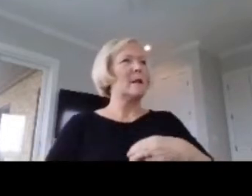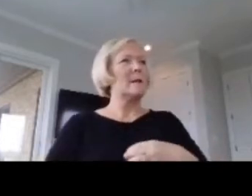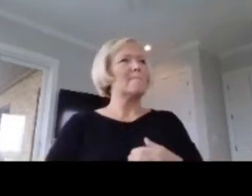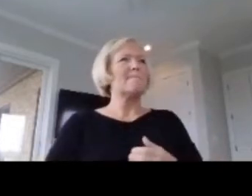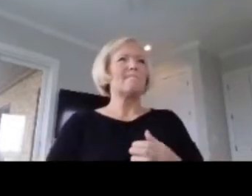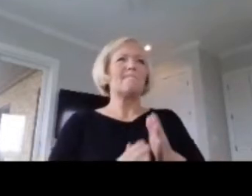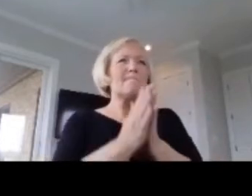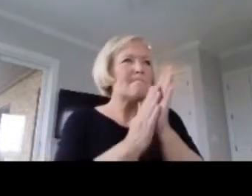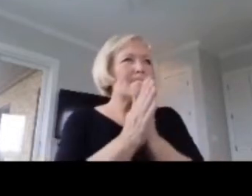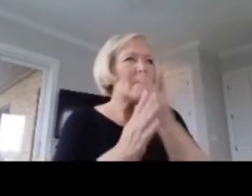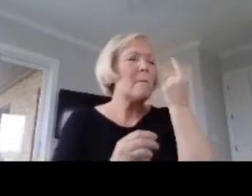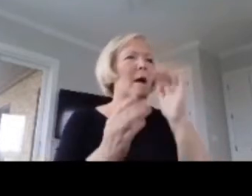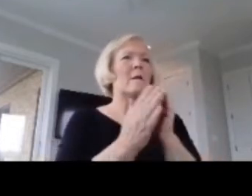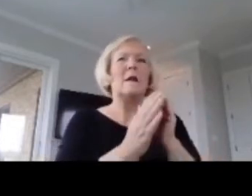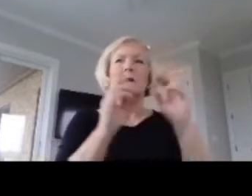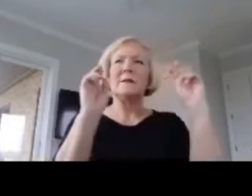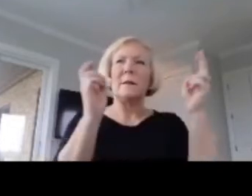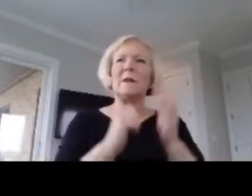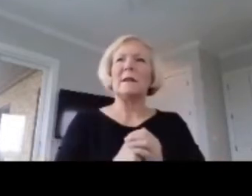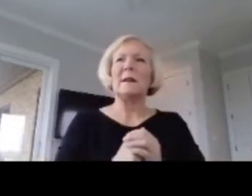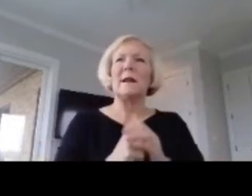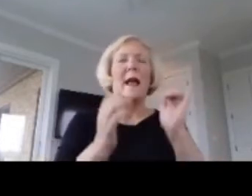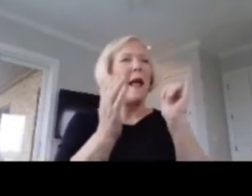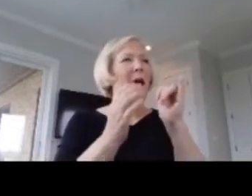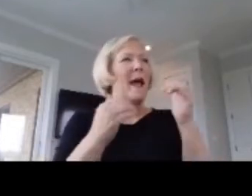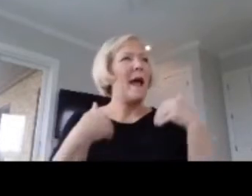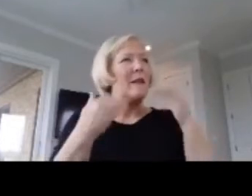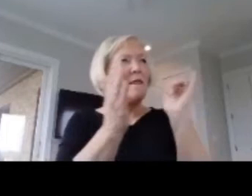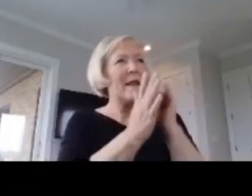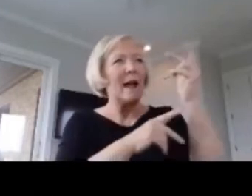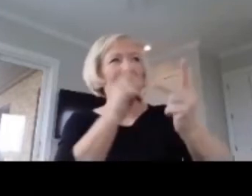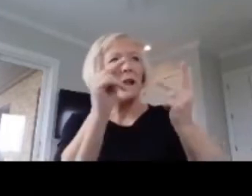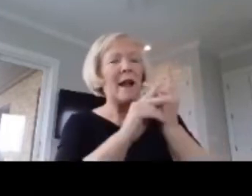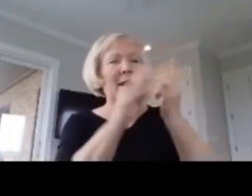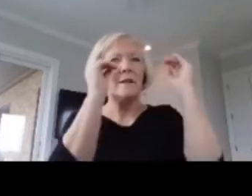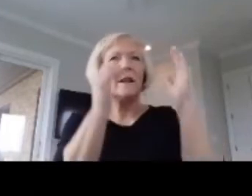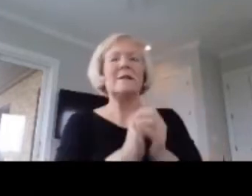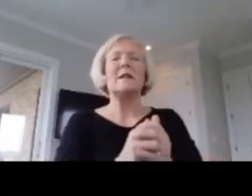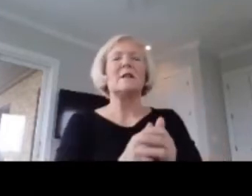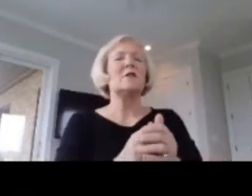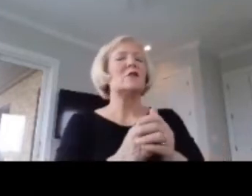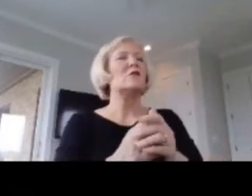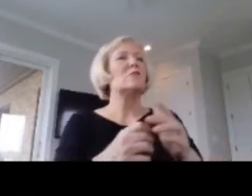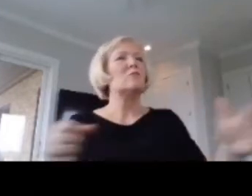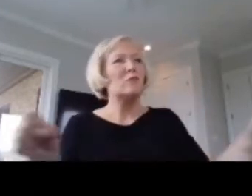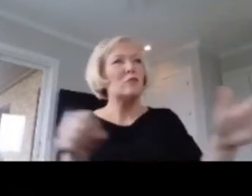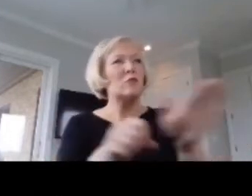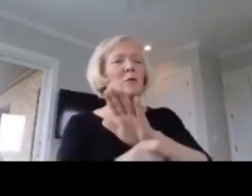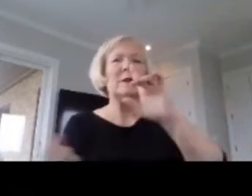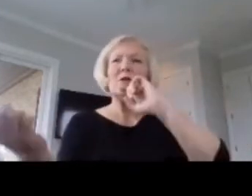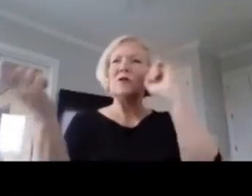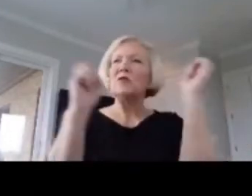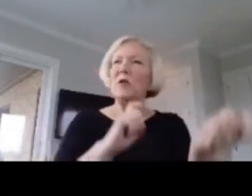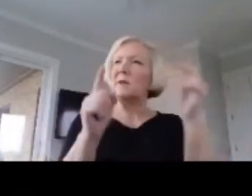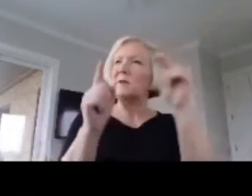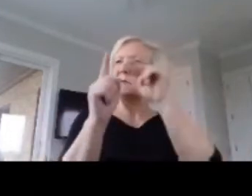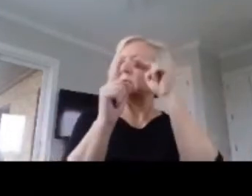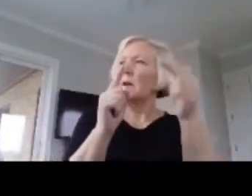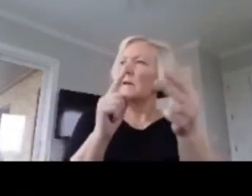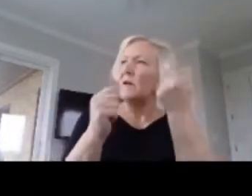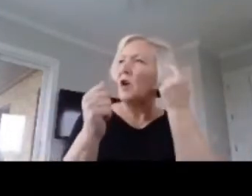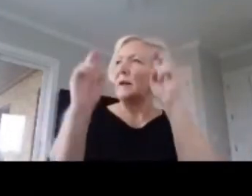Having a passionate teacher can completely alter a student's perspective on a subject, education system,